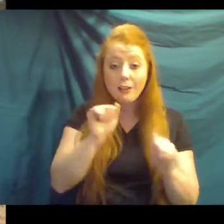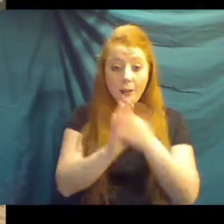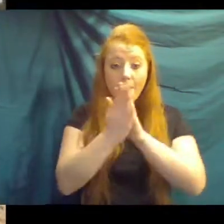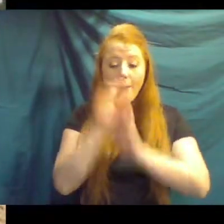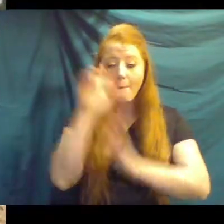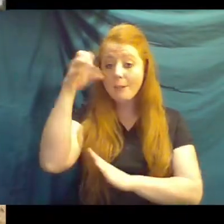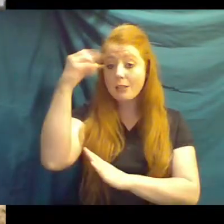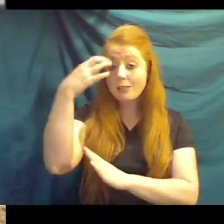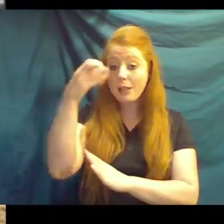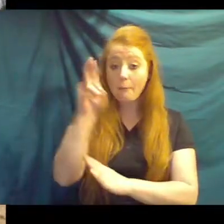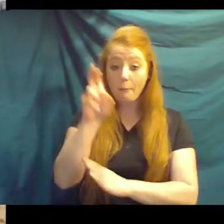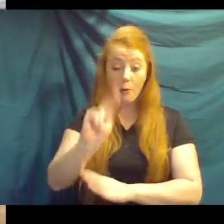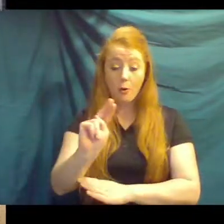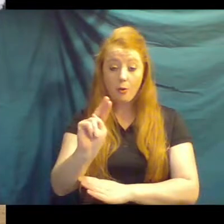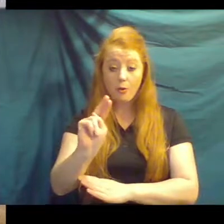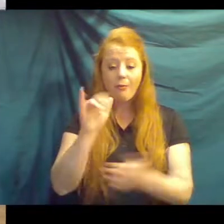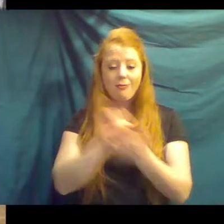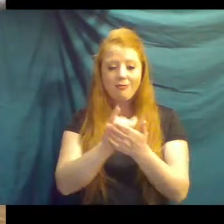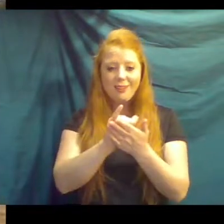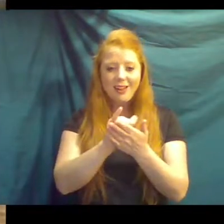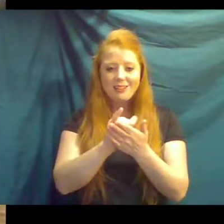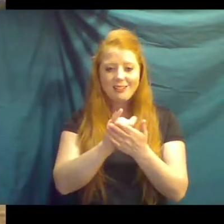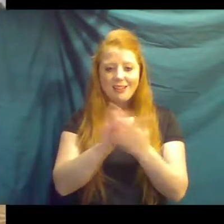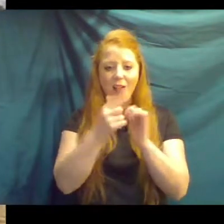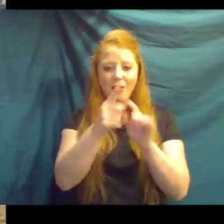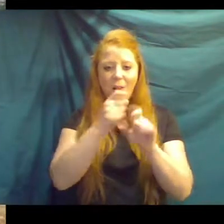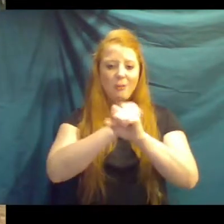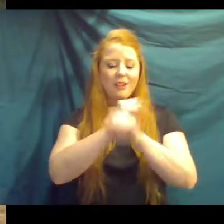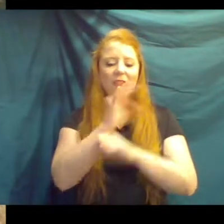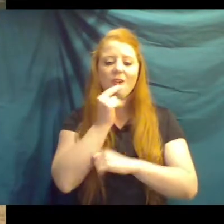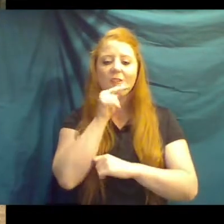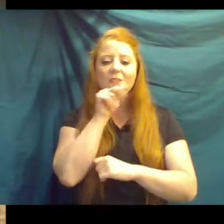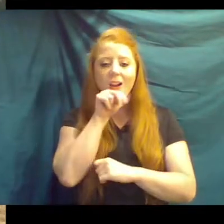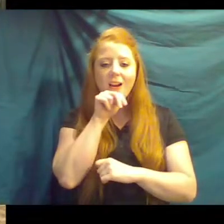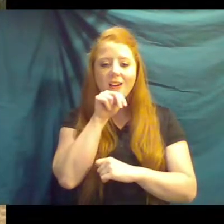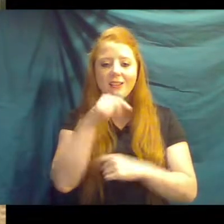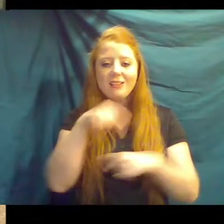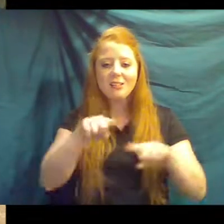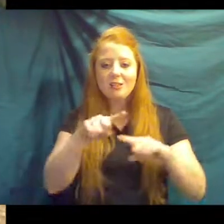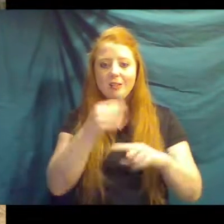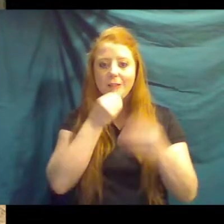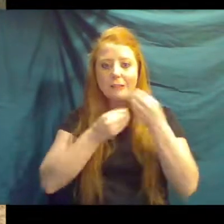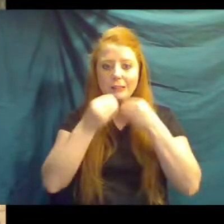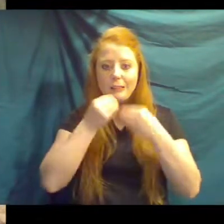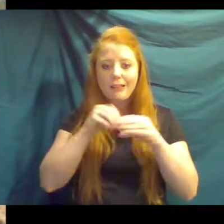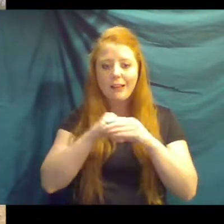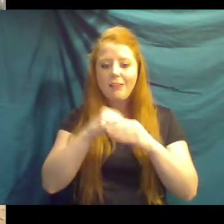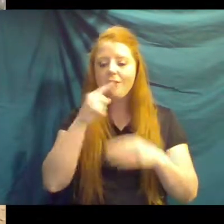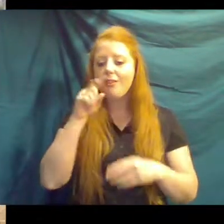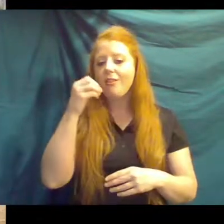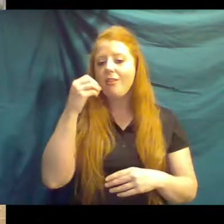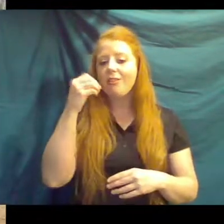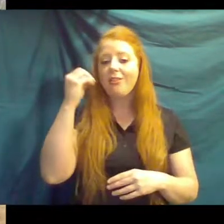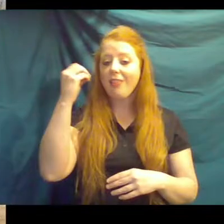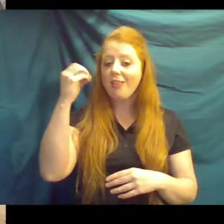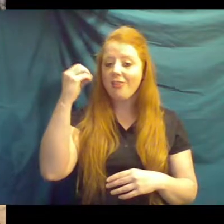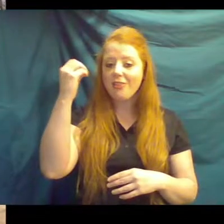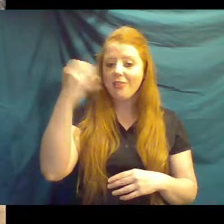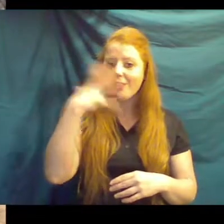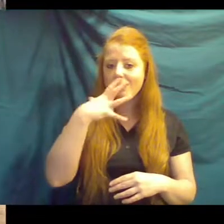get sunburned. So this is a way to protect the giraffe while they're eating in the hot African sun. Wow. was going to point out that